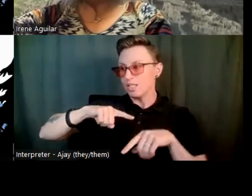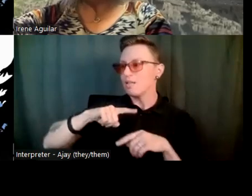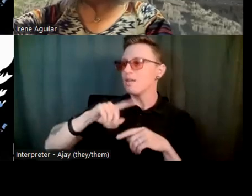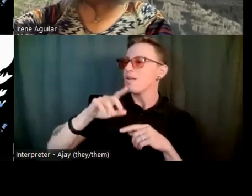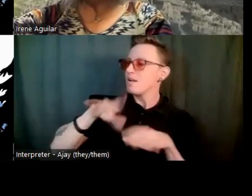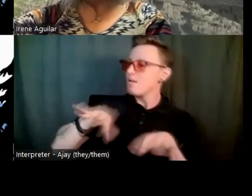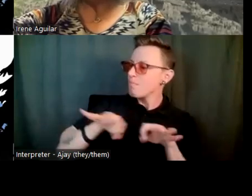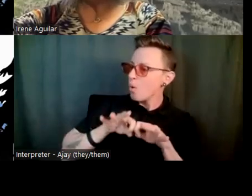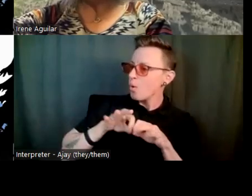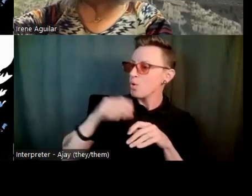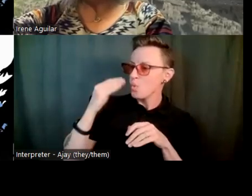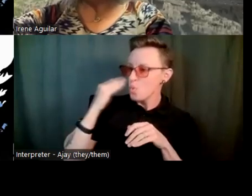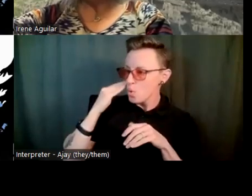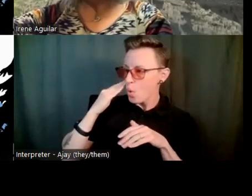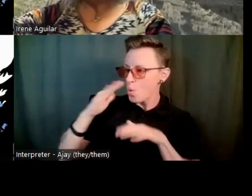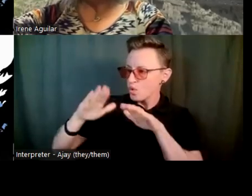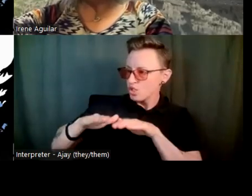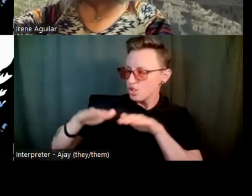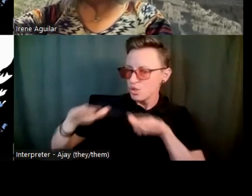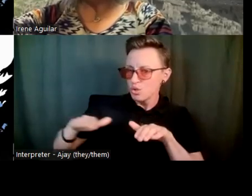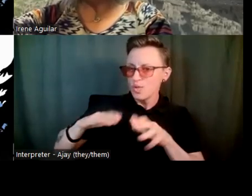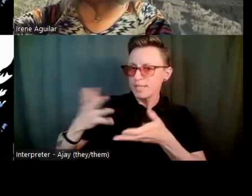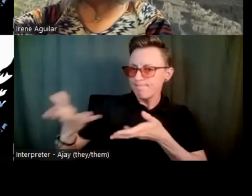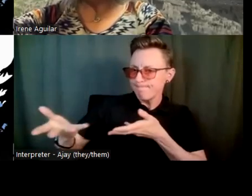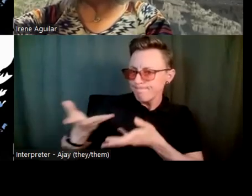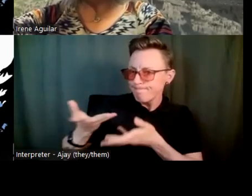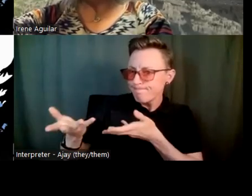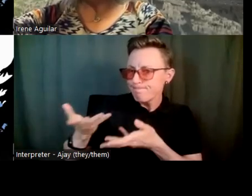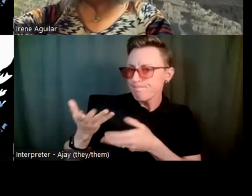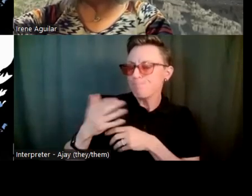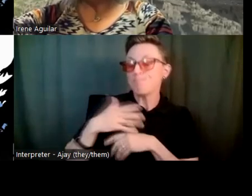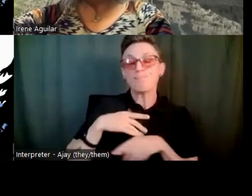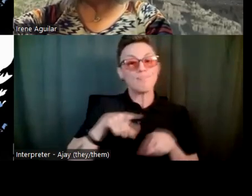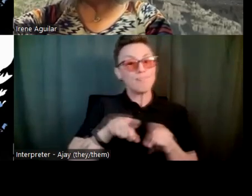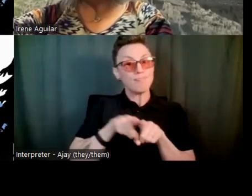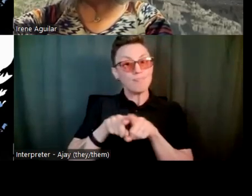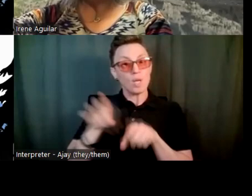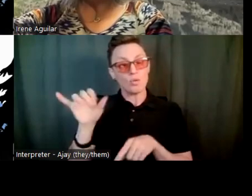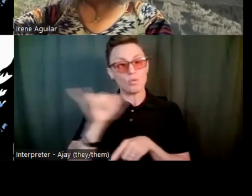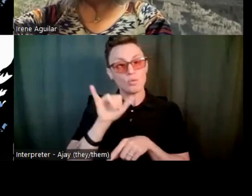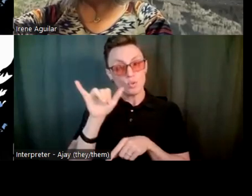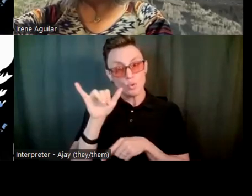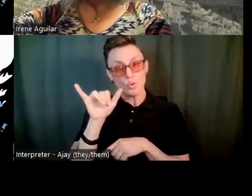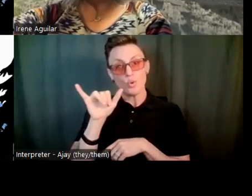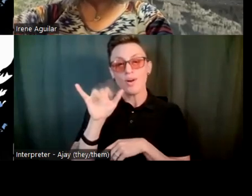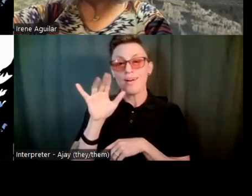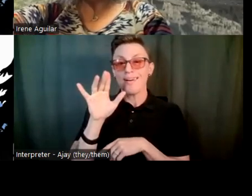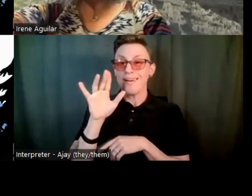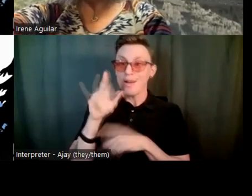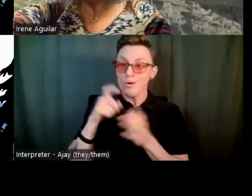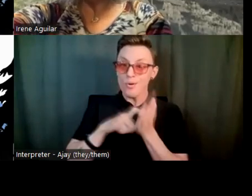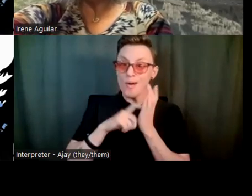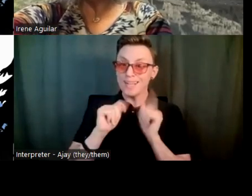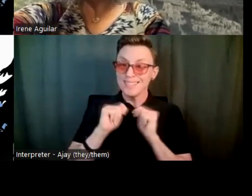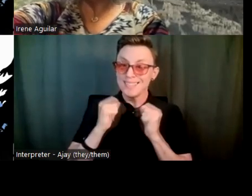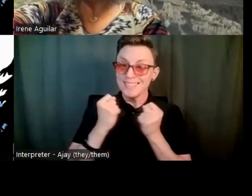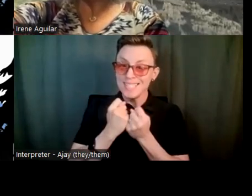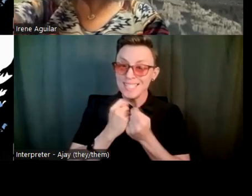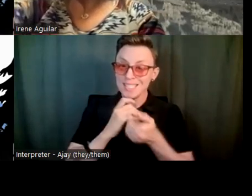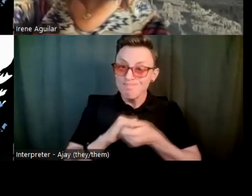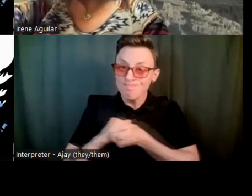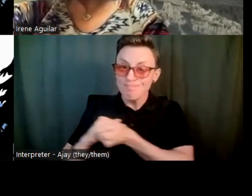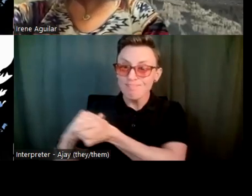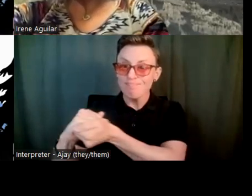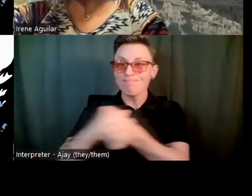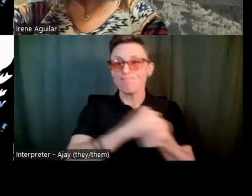know the children. Um, but also I would say that it's teamwork that we have